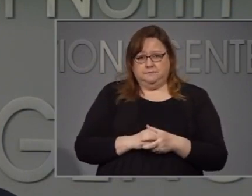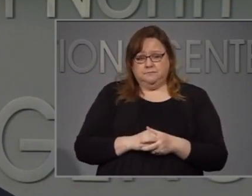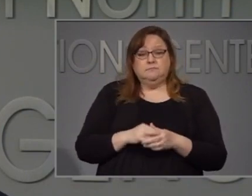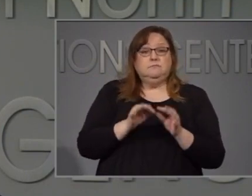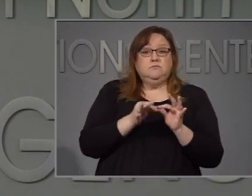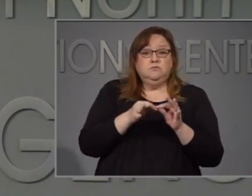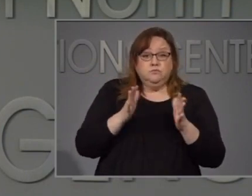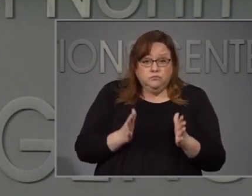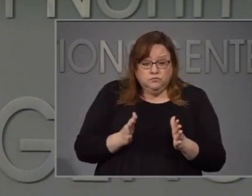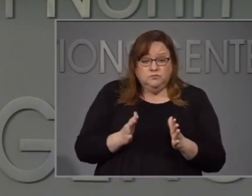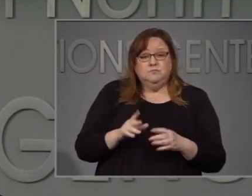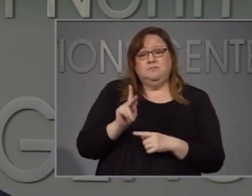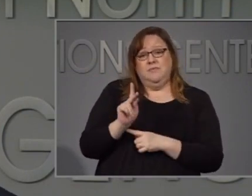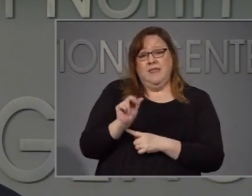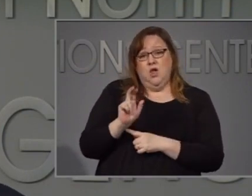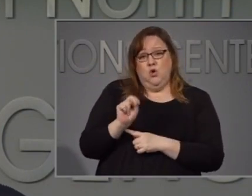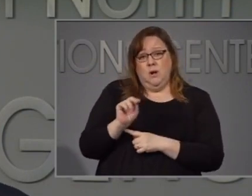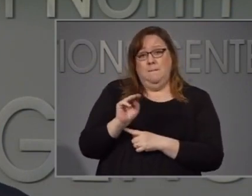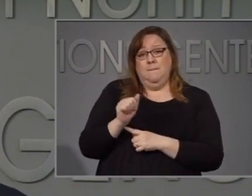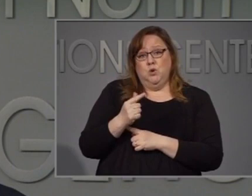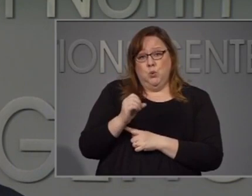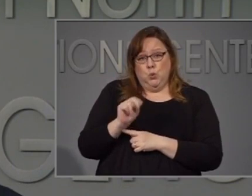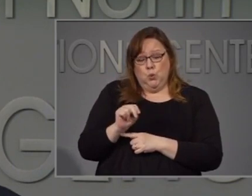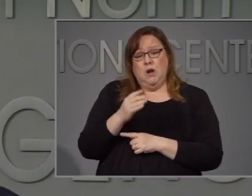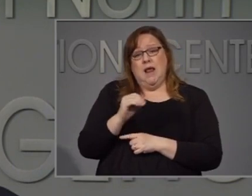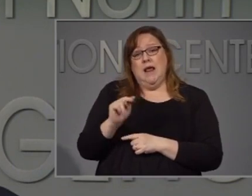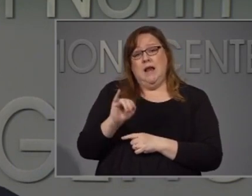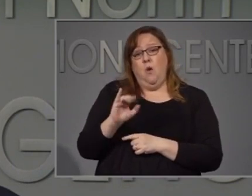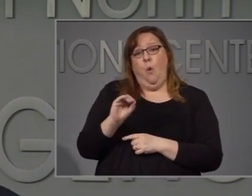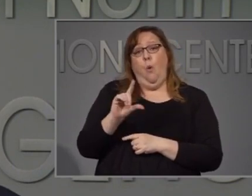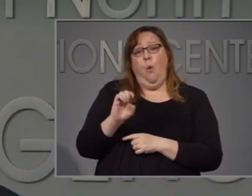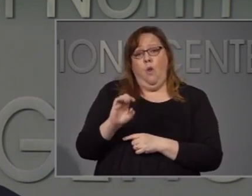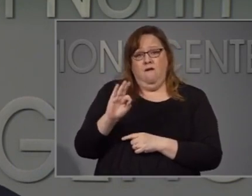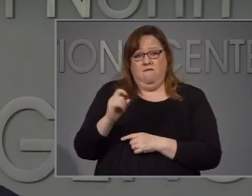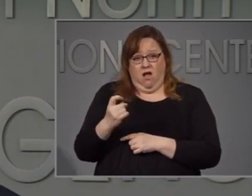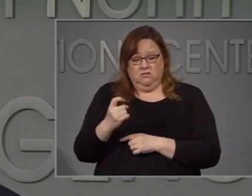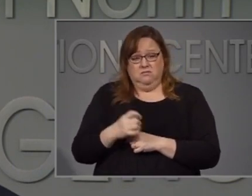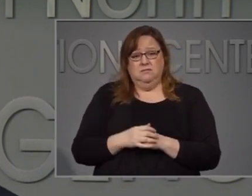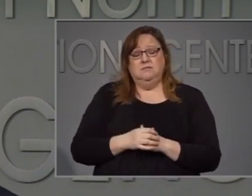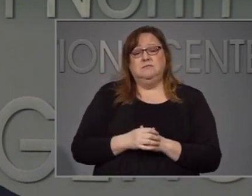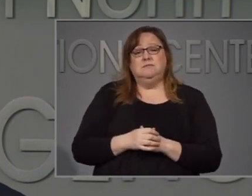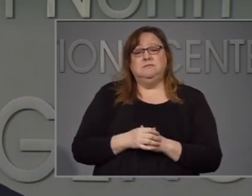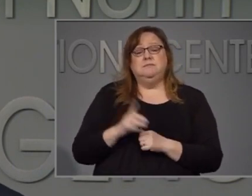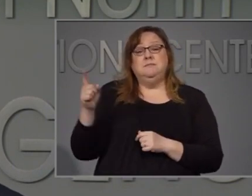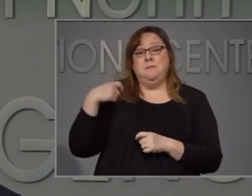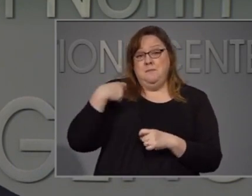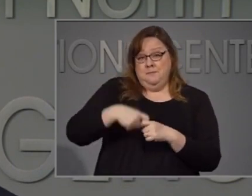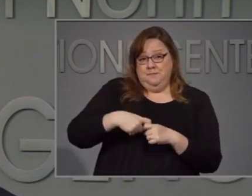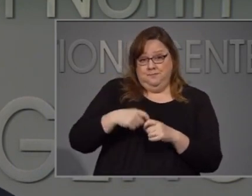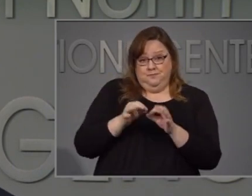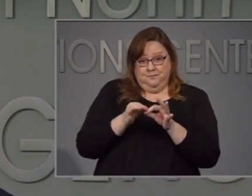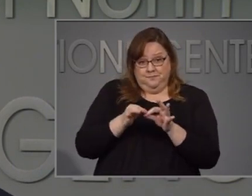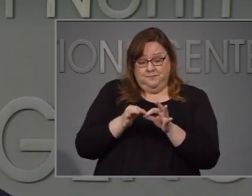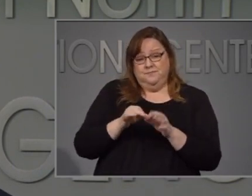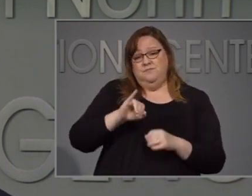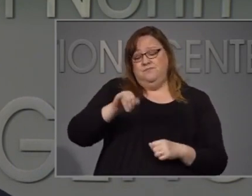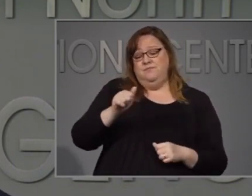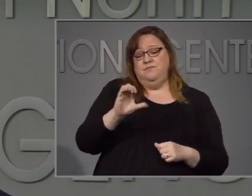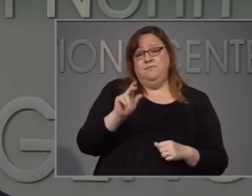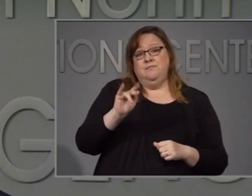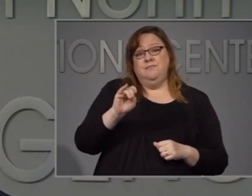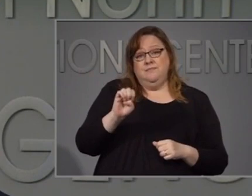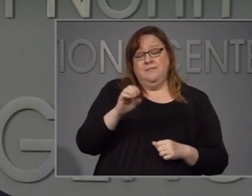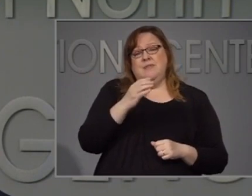Language is provided by Karen Magoon and Nicole Fox. Spanish Language Interpretation is by Jackie